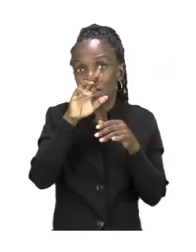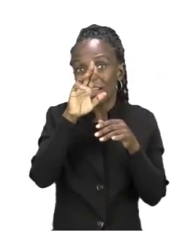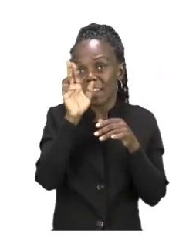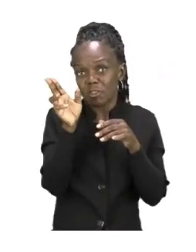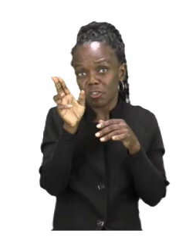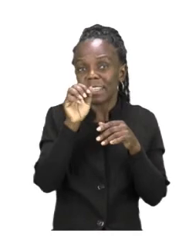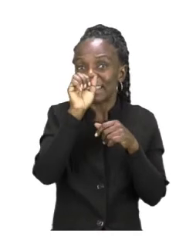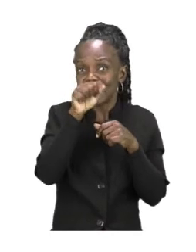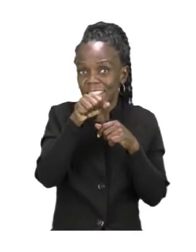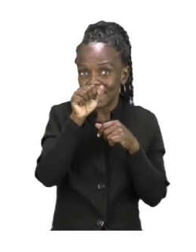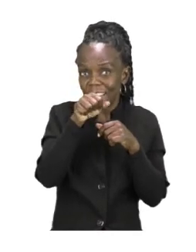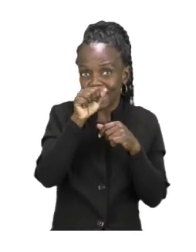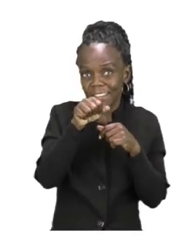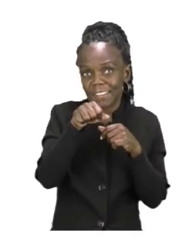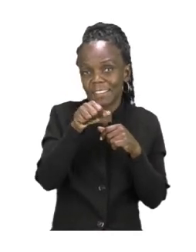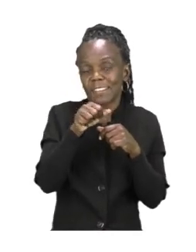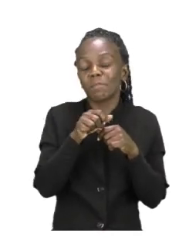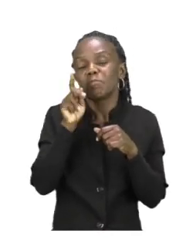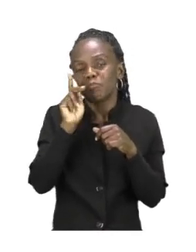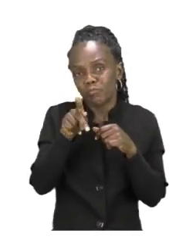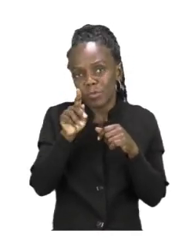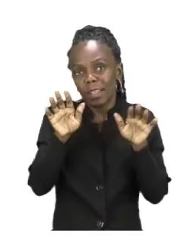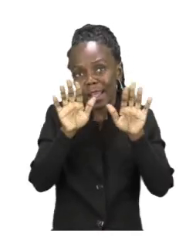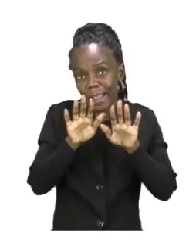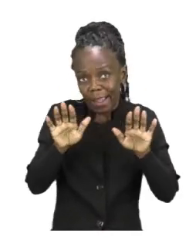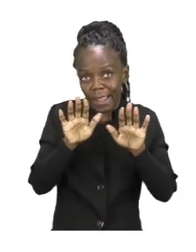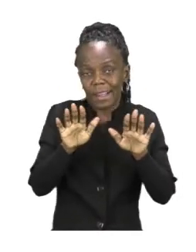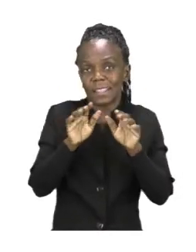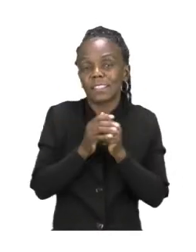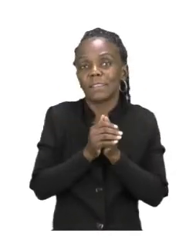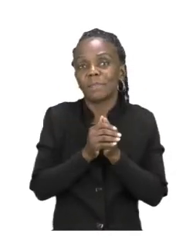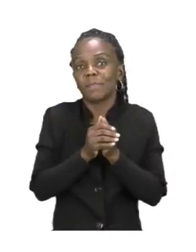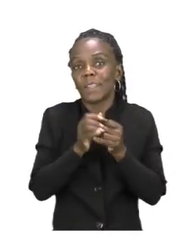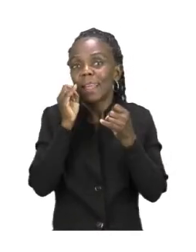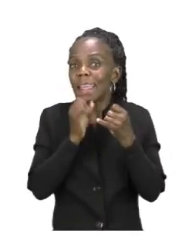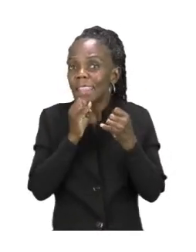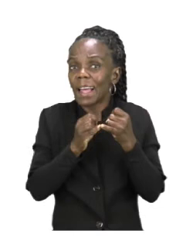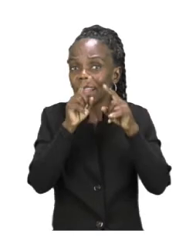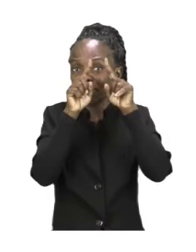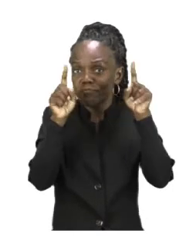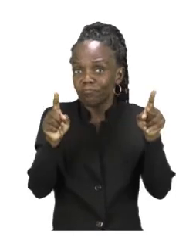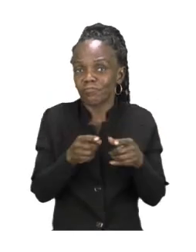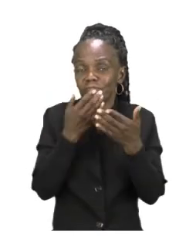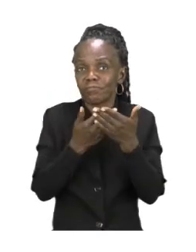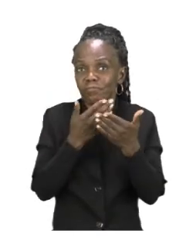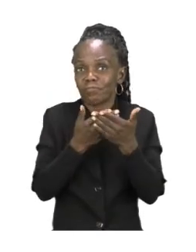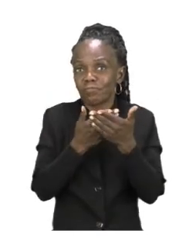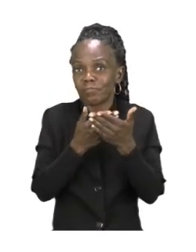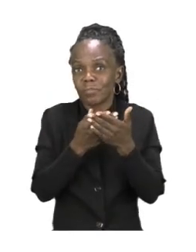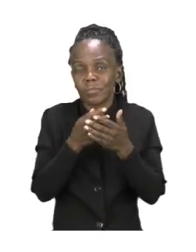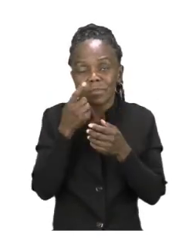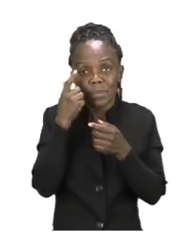So you need to color that as well. Then the last thing that we can see is an eye.